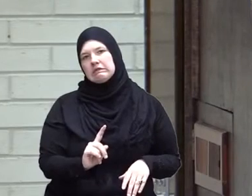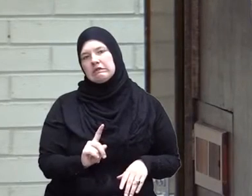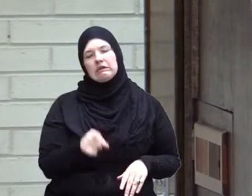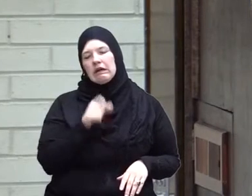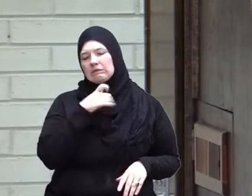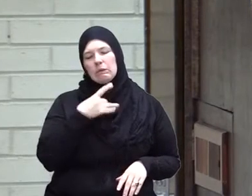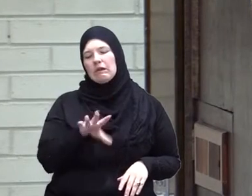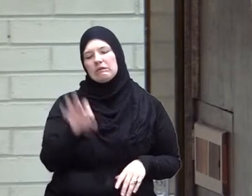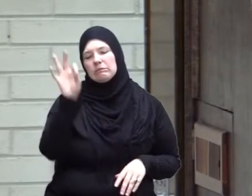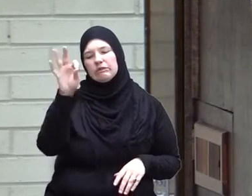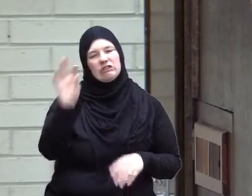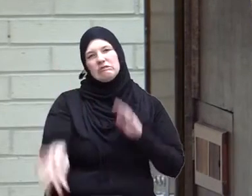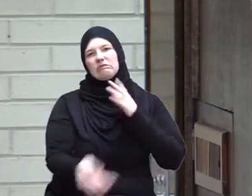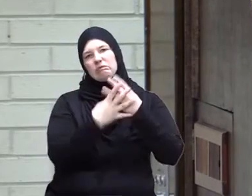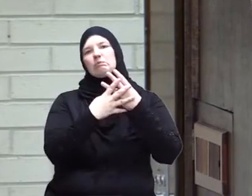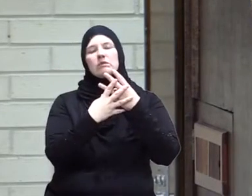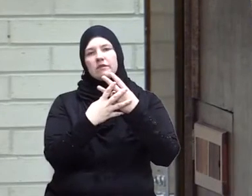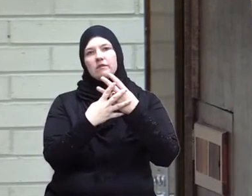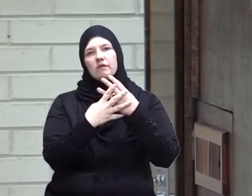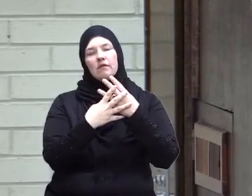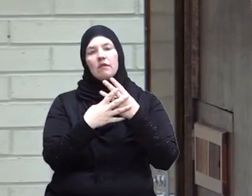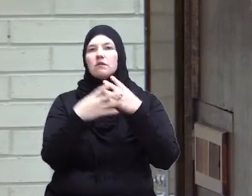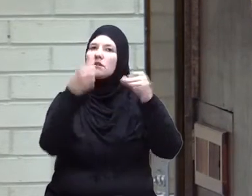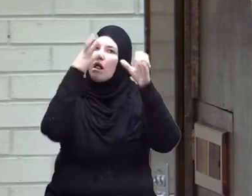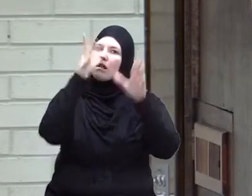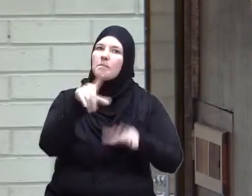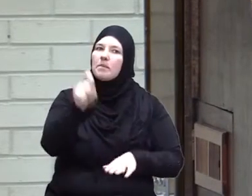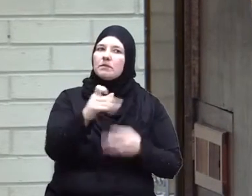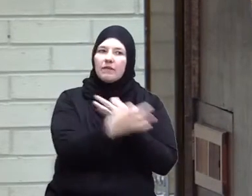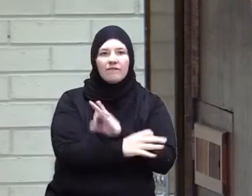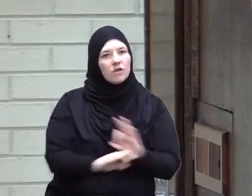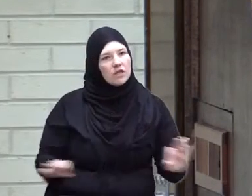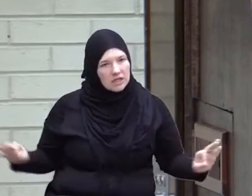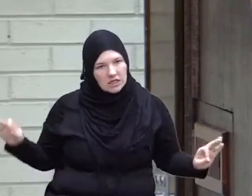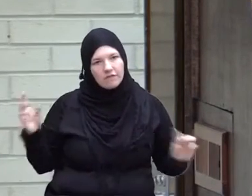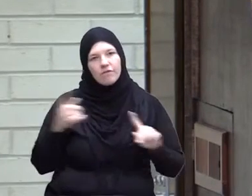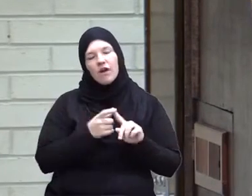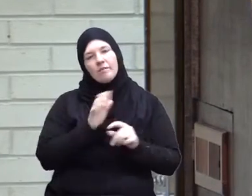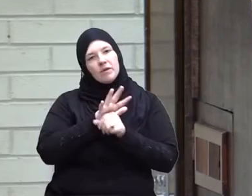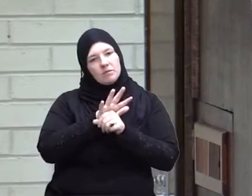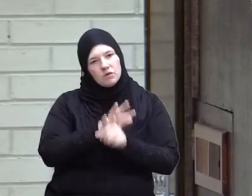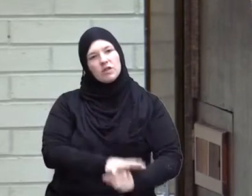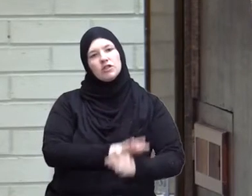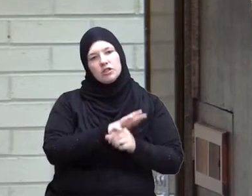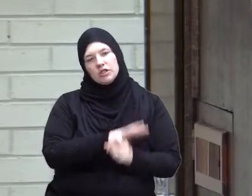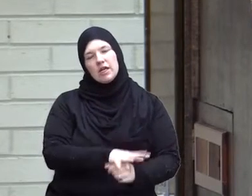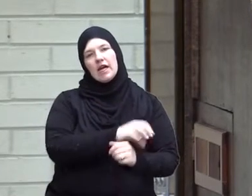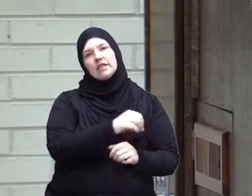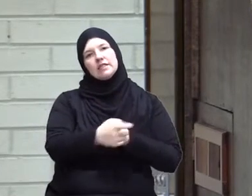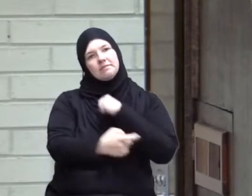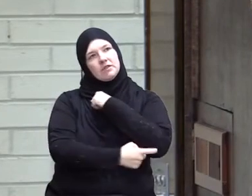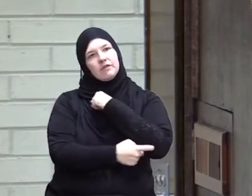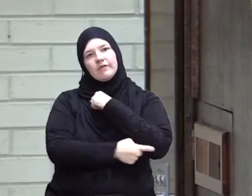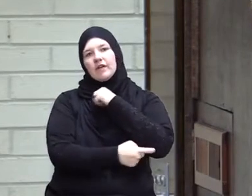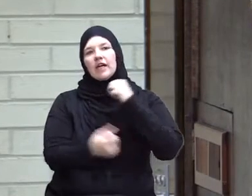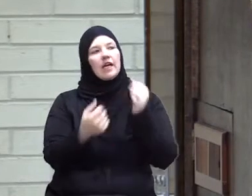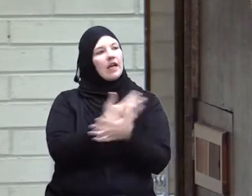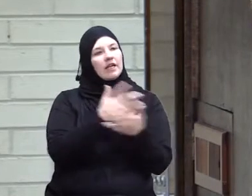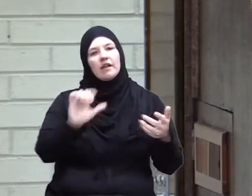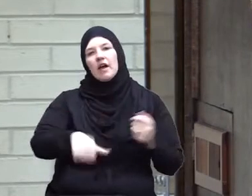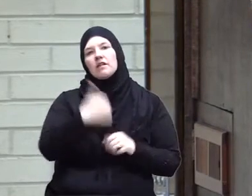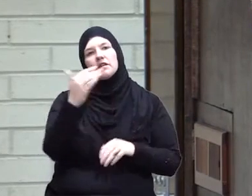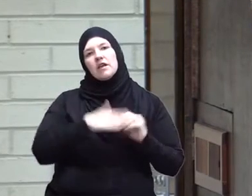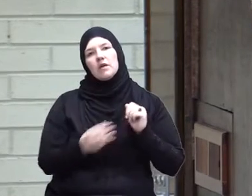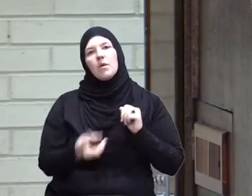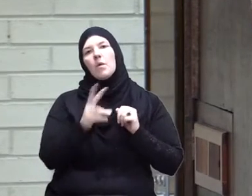so they have to be free from the pressure and the temptation of anything other than